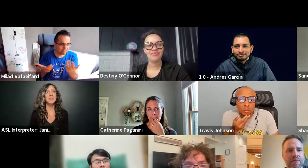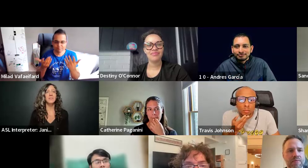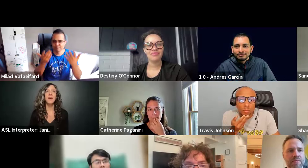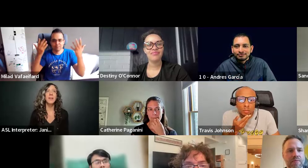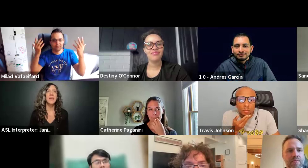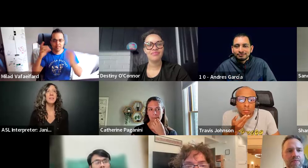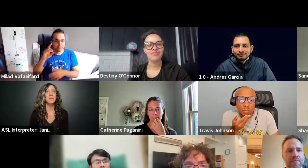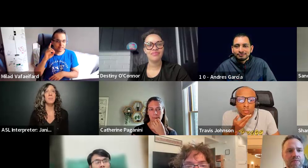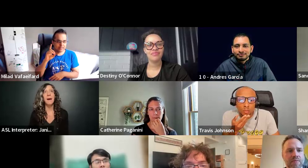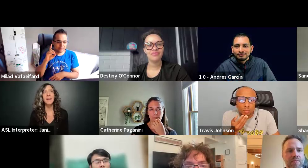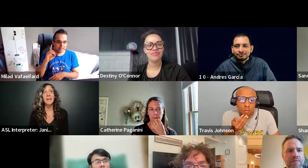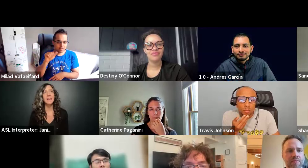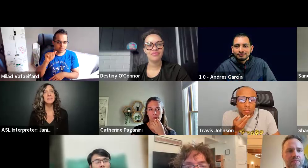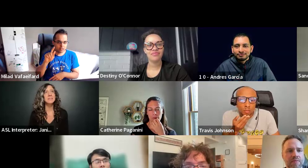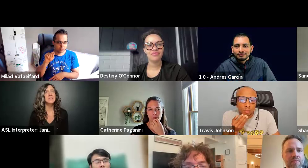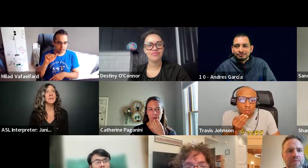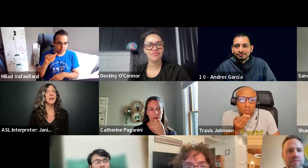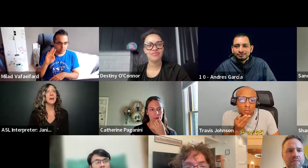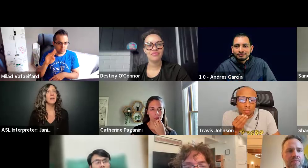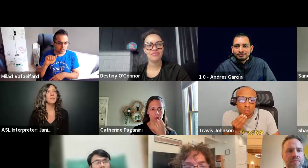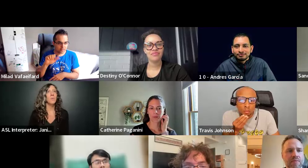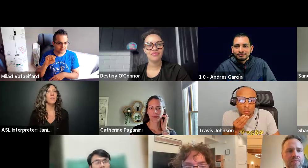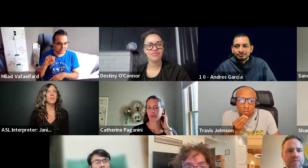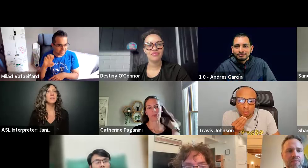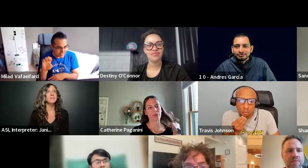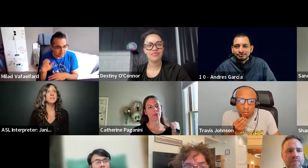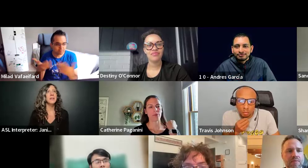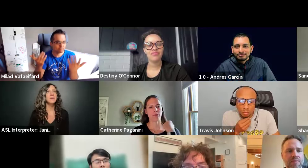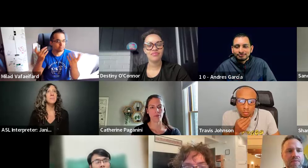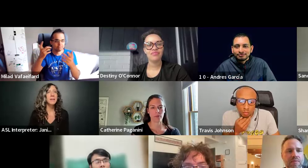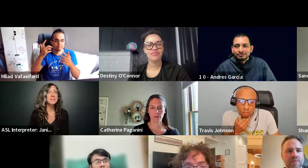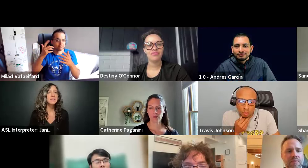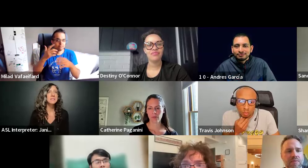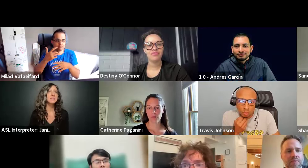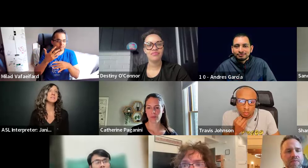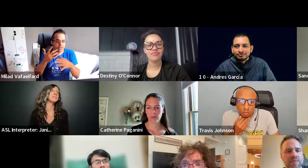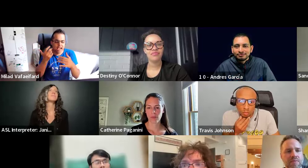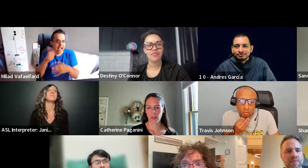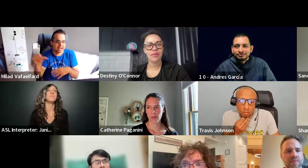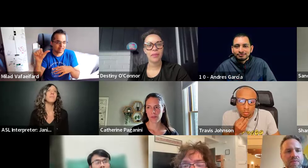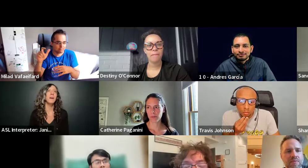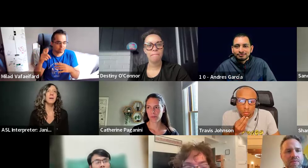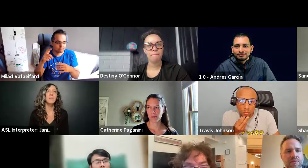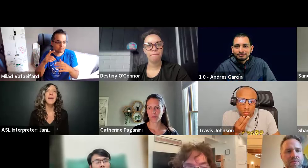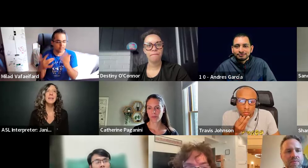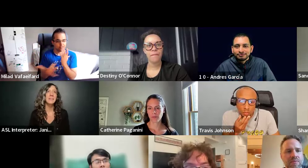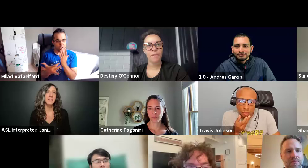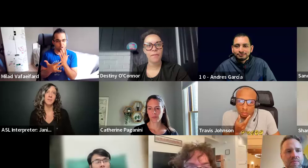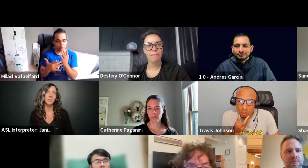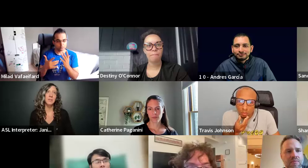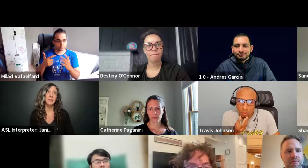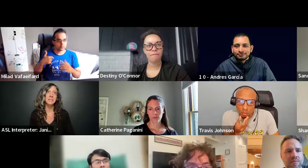whether it's at the front end, the back end, um, whether it's database, um,